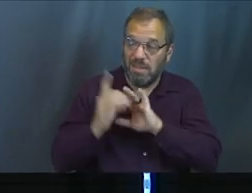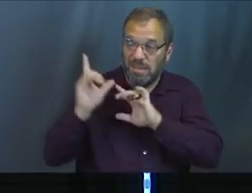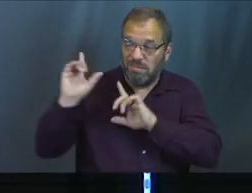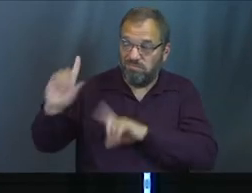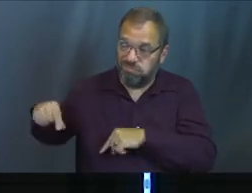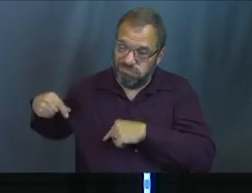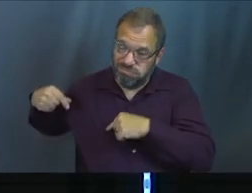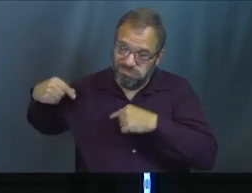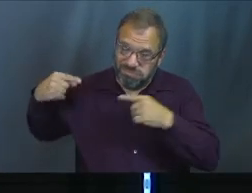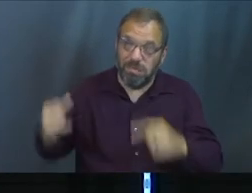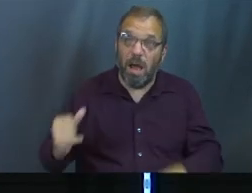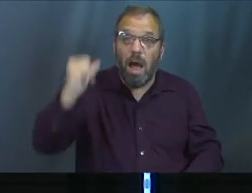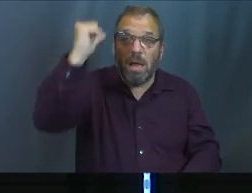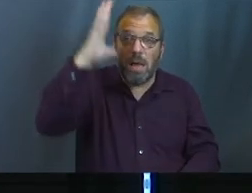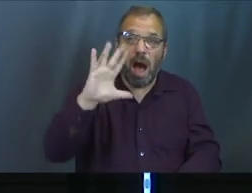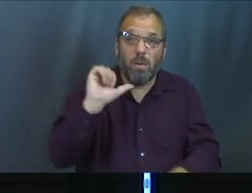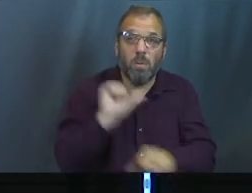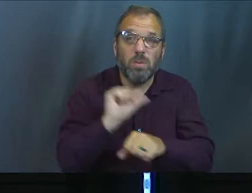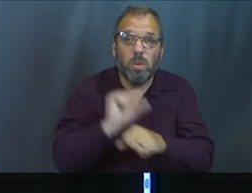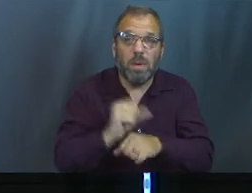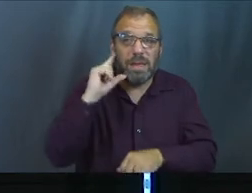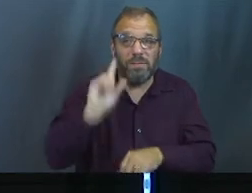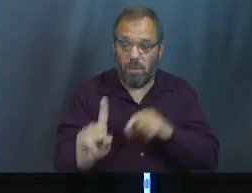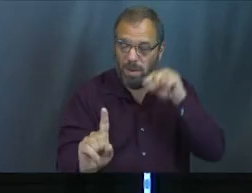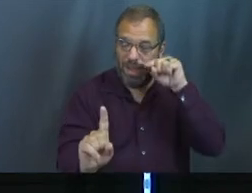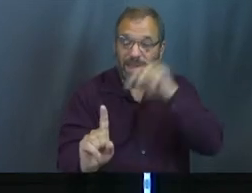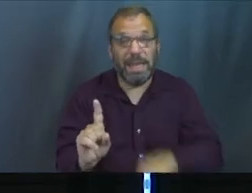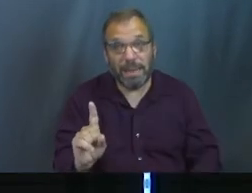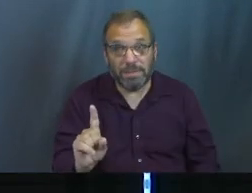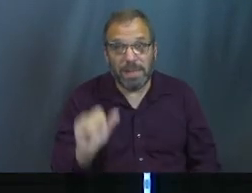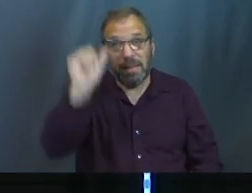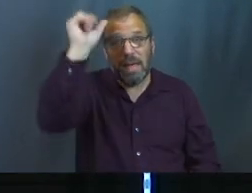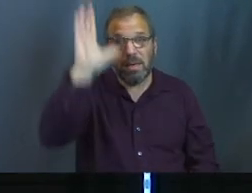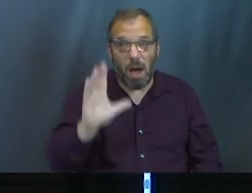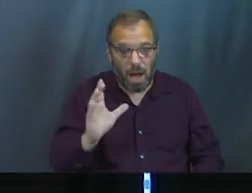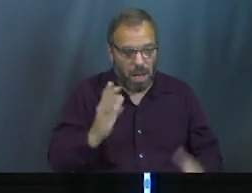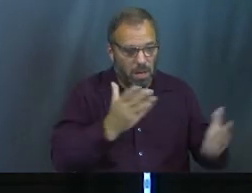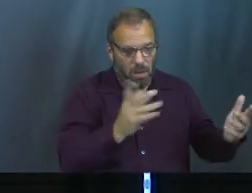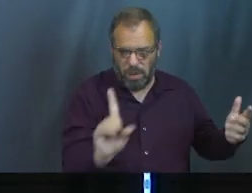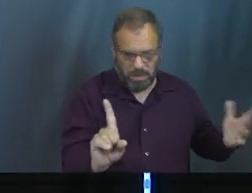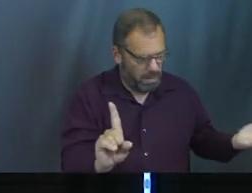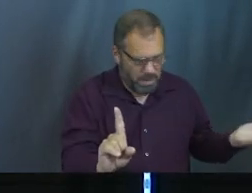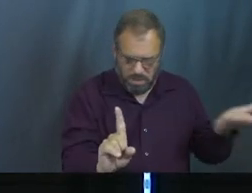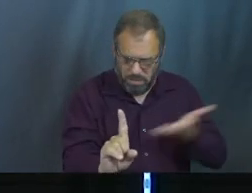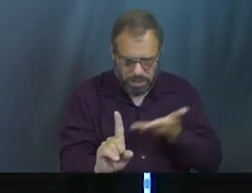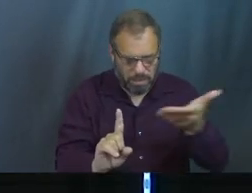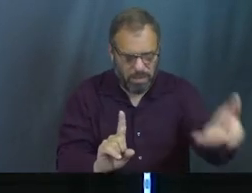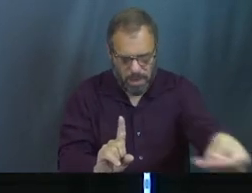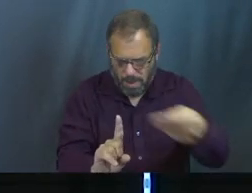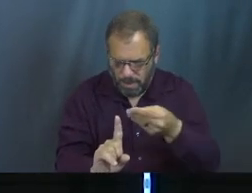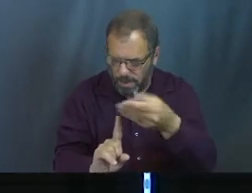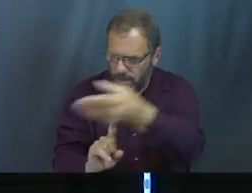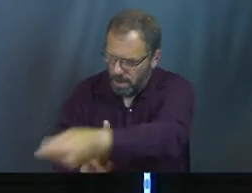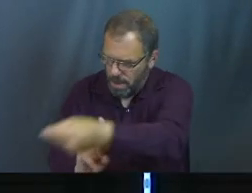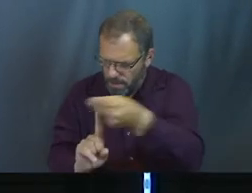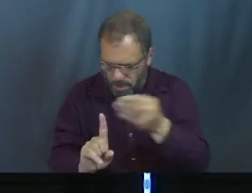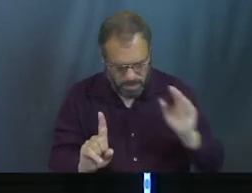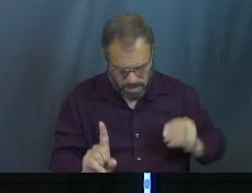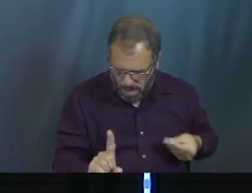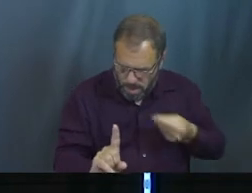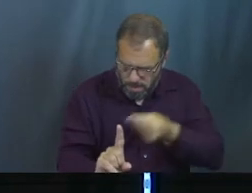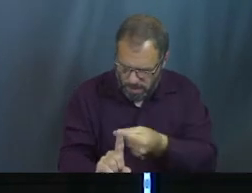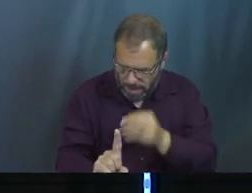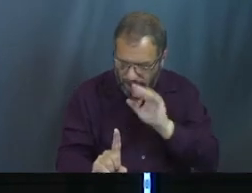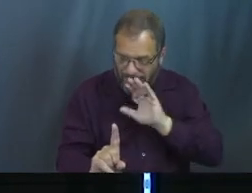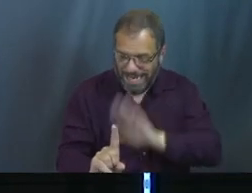is that God was doing the work for Joseph, that God was bringing things to Joseph. Joseph's ability